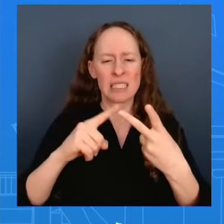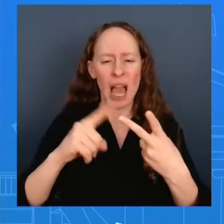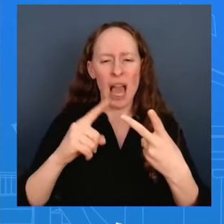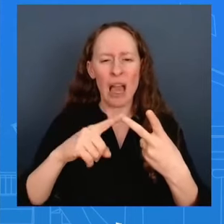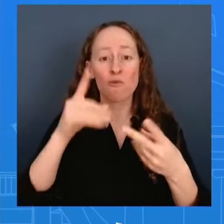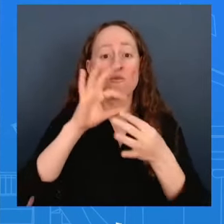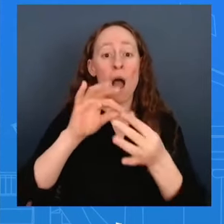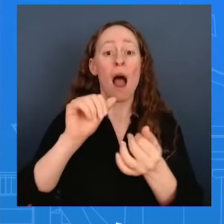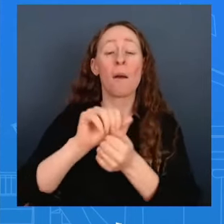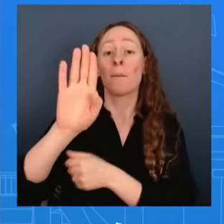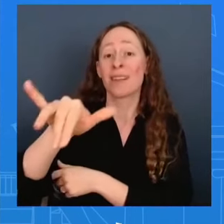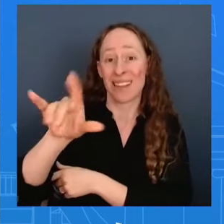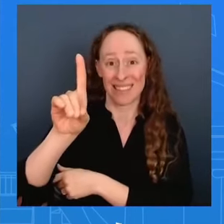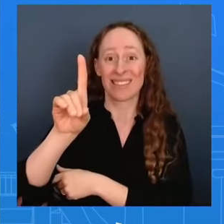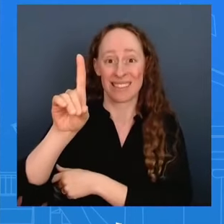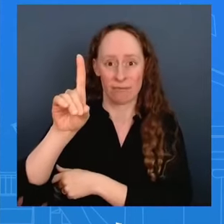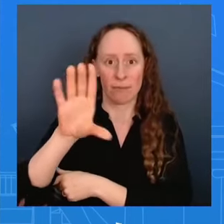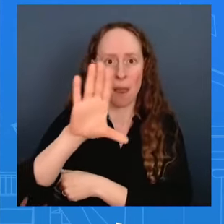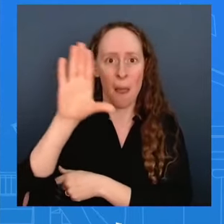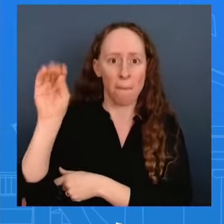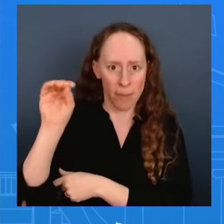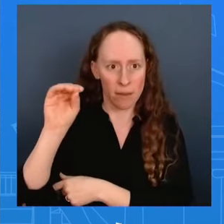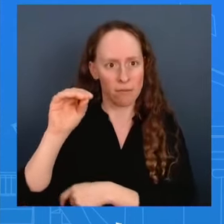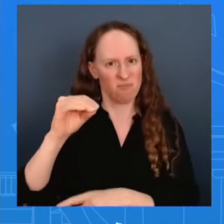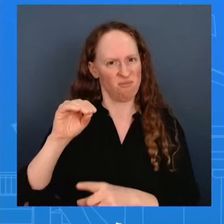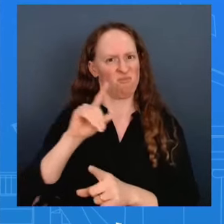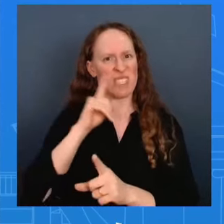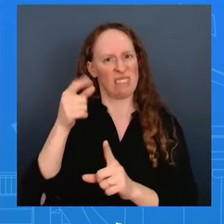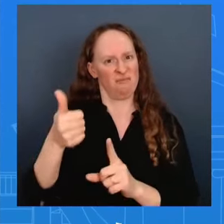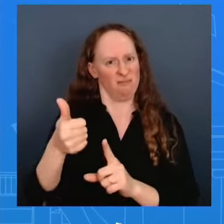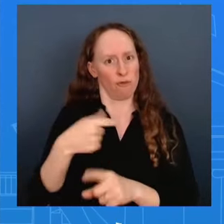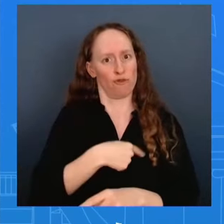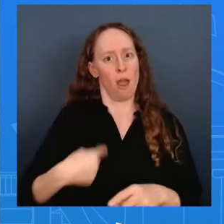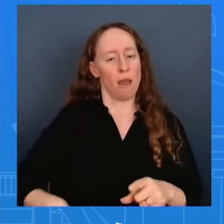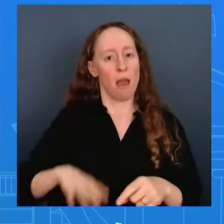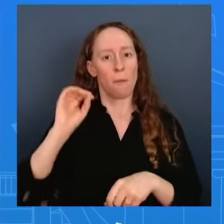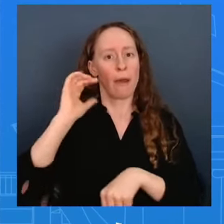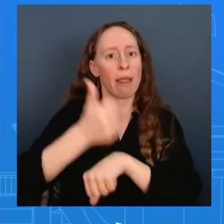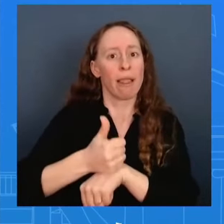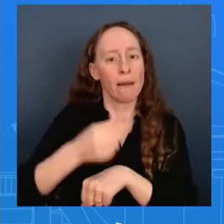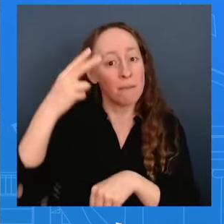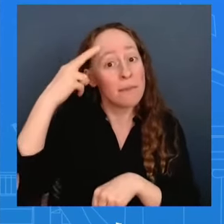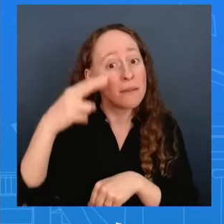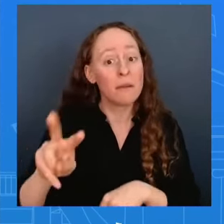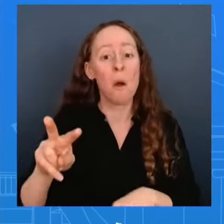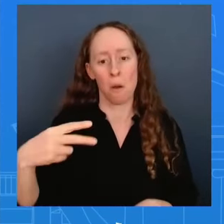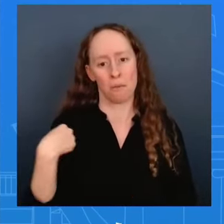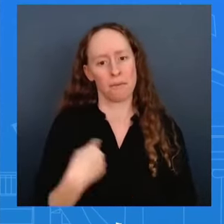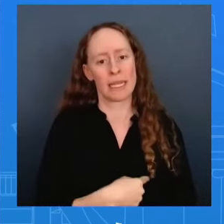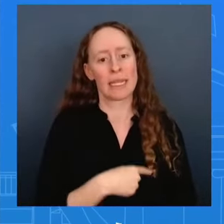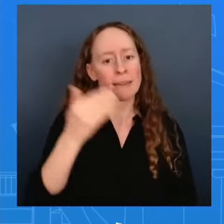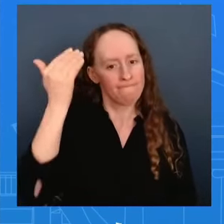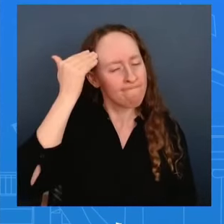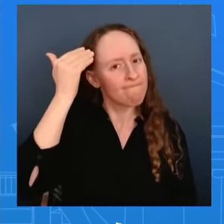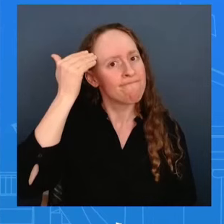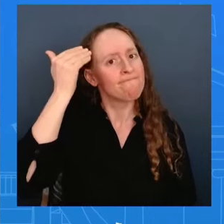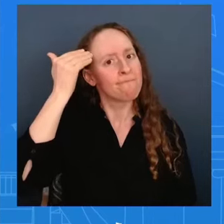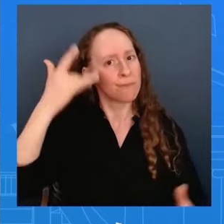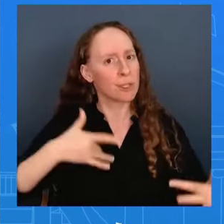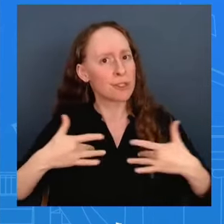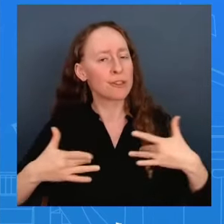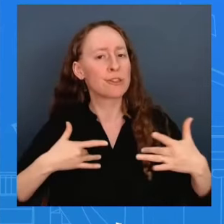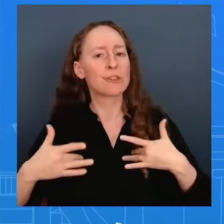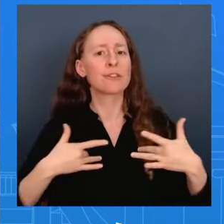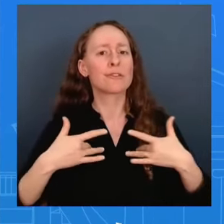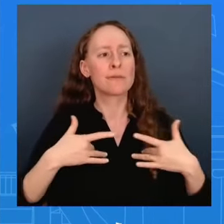um at ustr that is exactly what we are built to worry about and to be concerned with that will require a